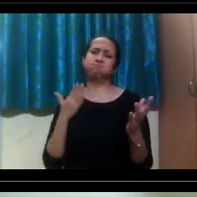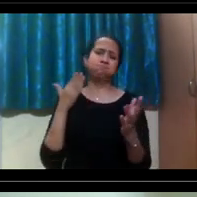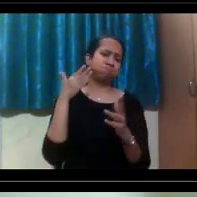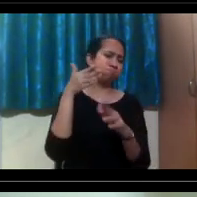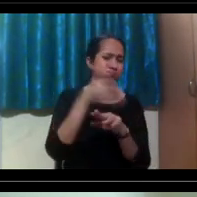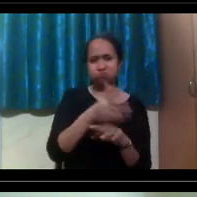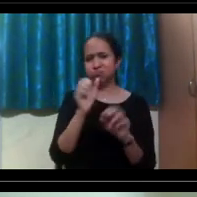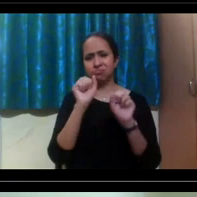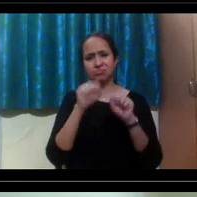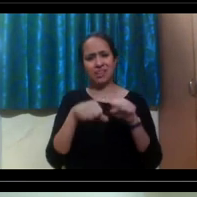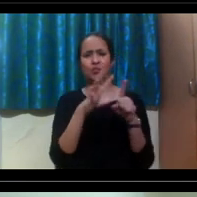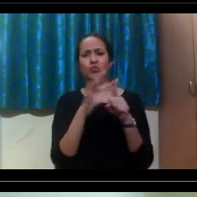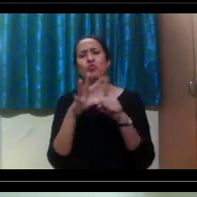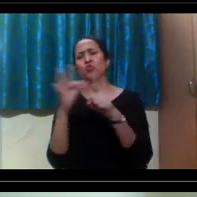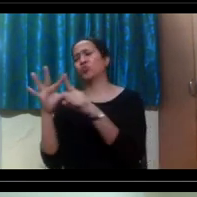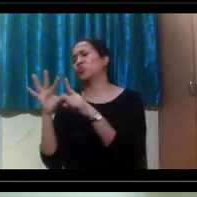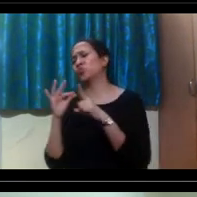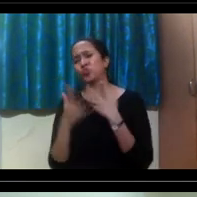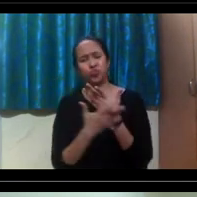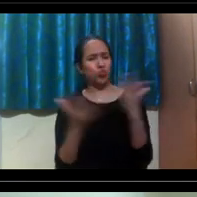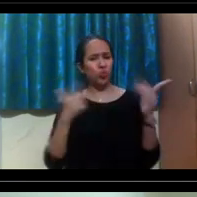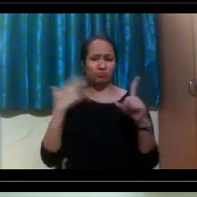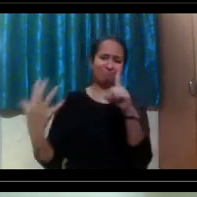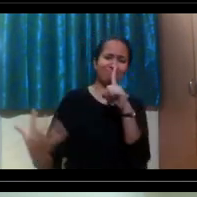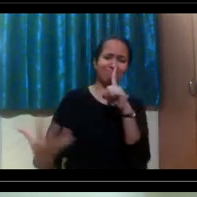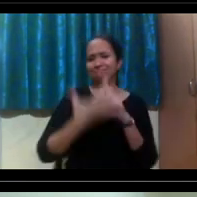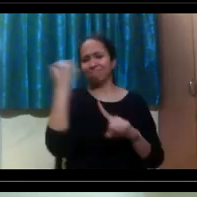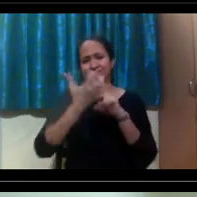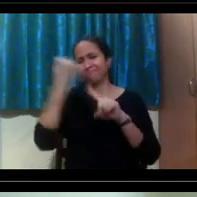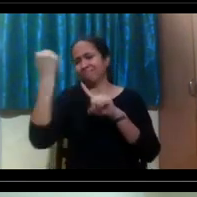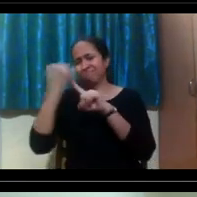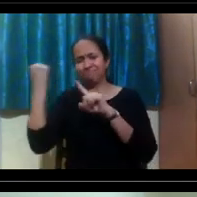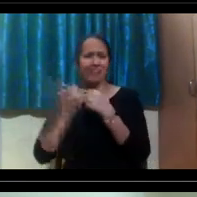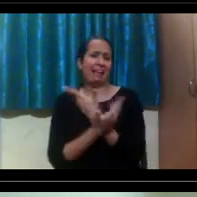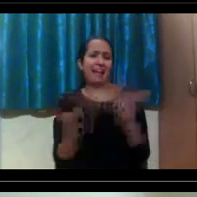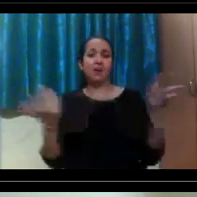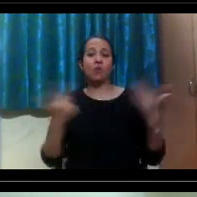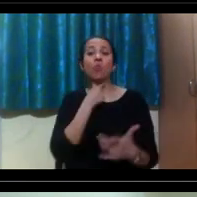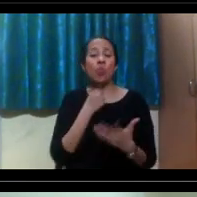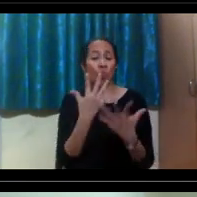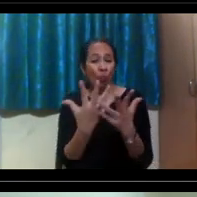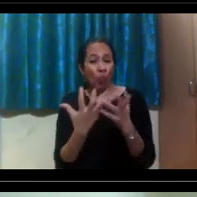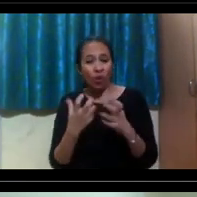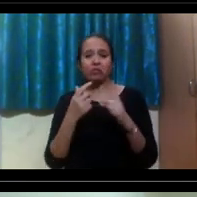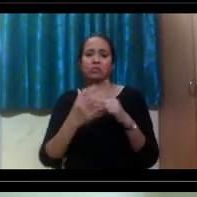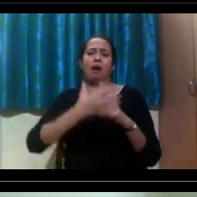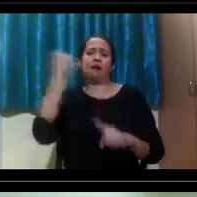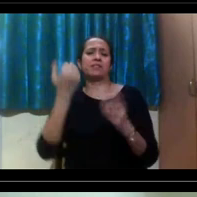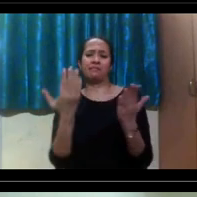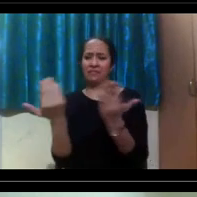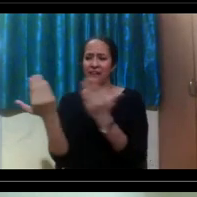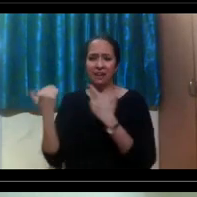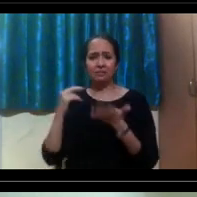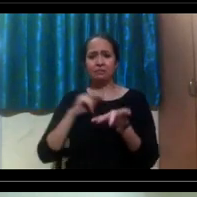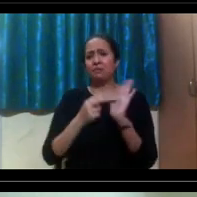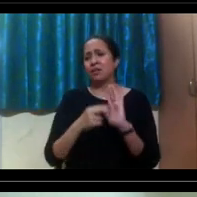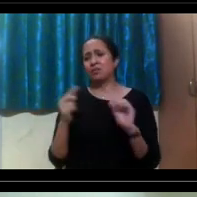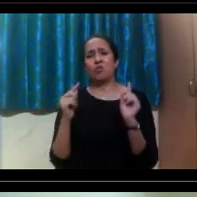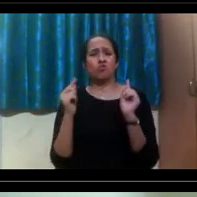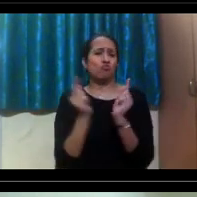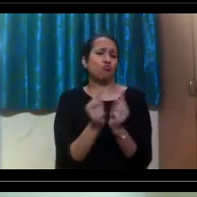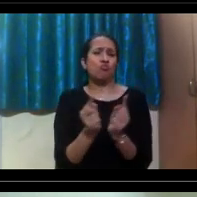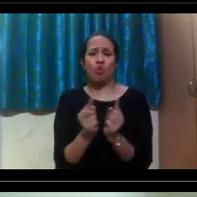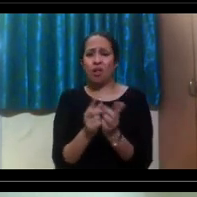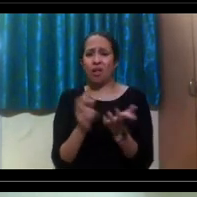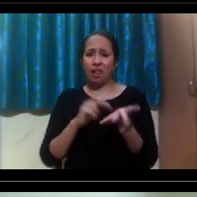try and achieve whatever you can and not let small things, you know, like, oh,